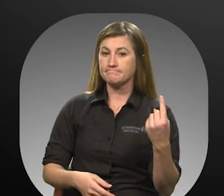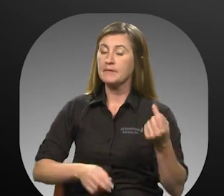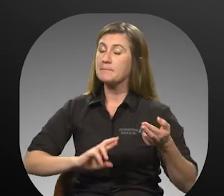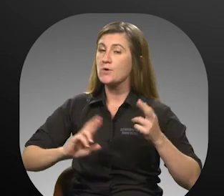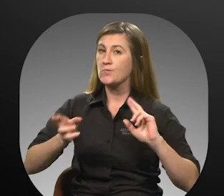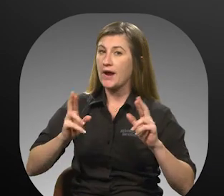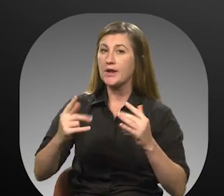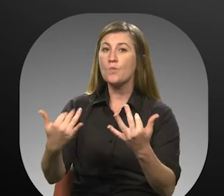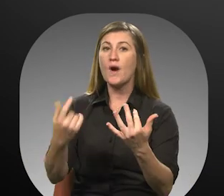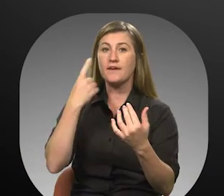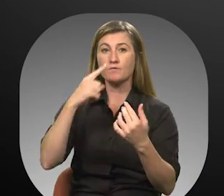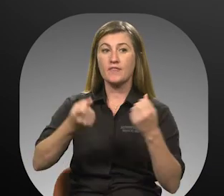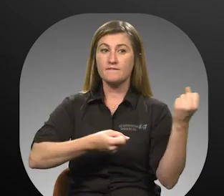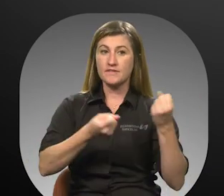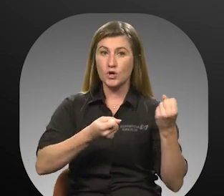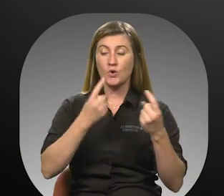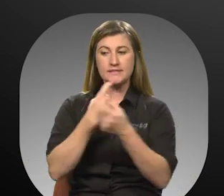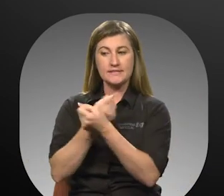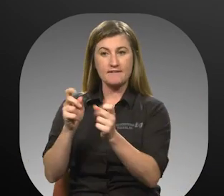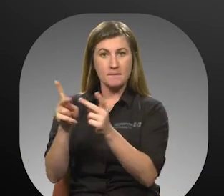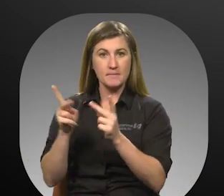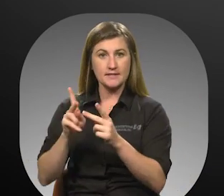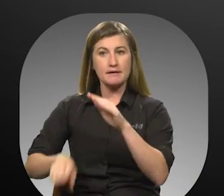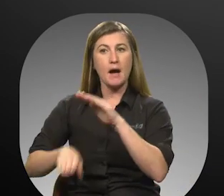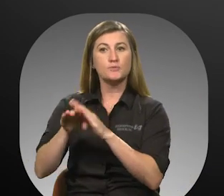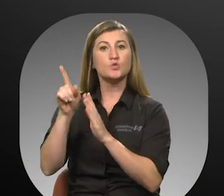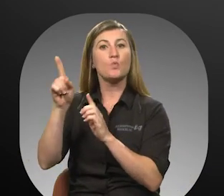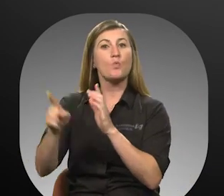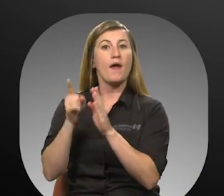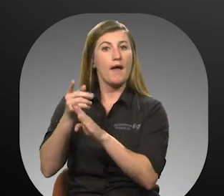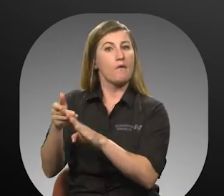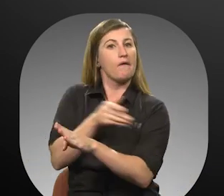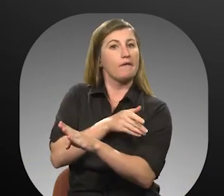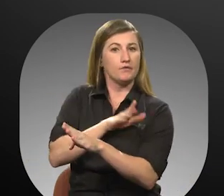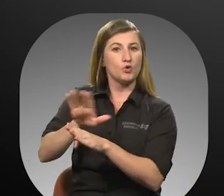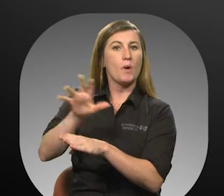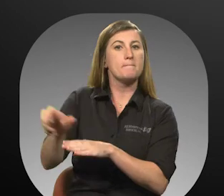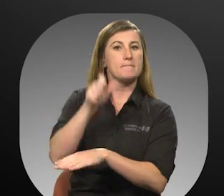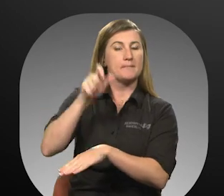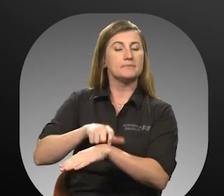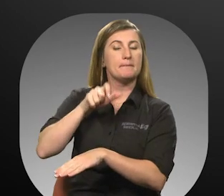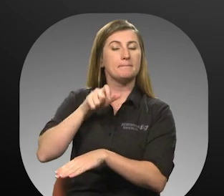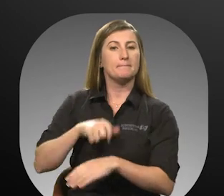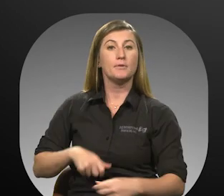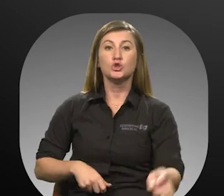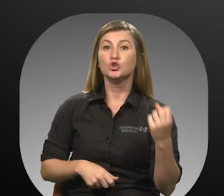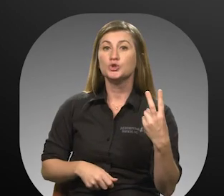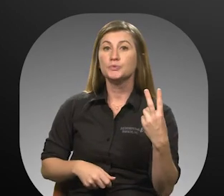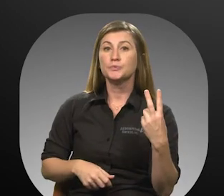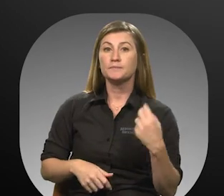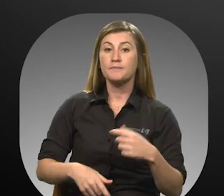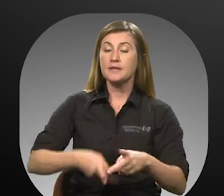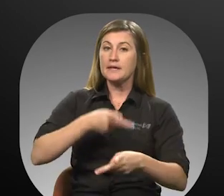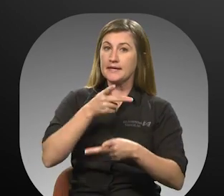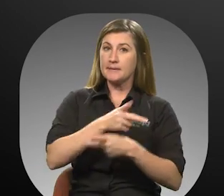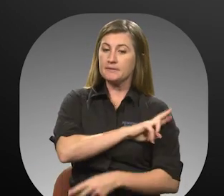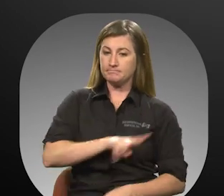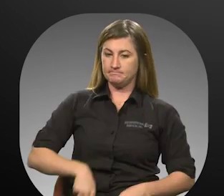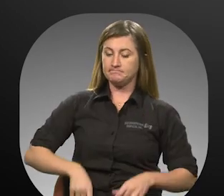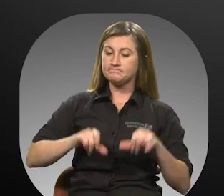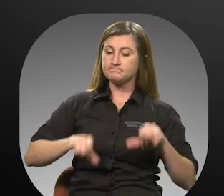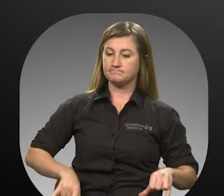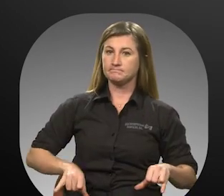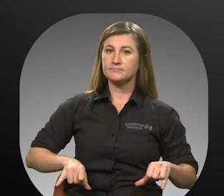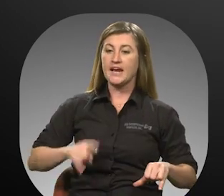Being ready and waiting for the vehicle in a safe location up to one hour prior to your scheduled appointment time 2. seat belts and